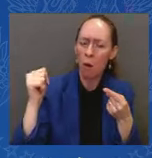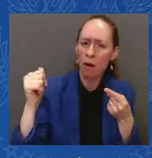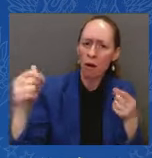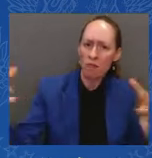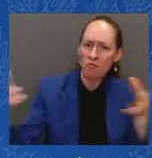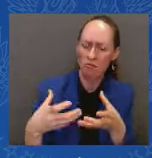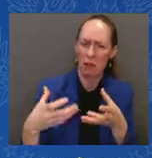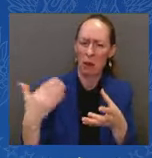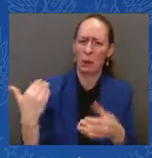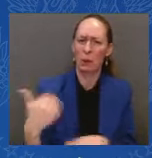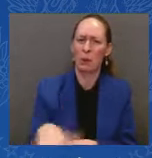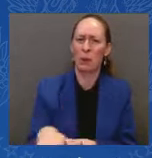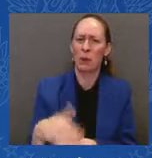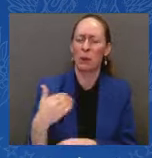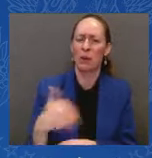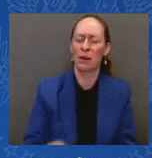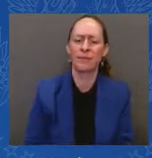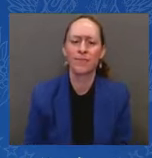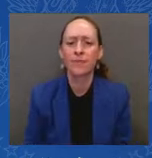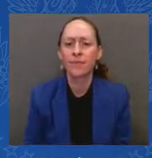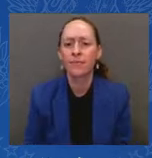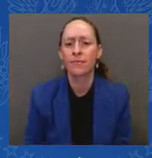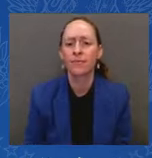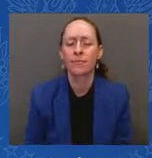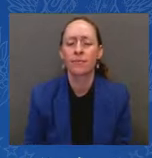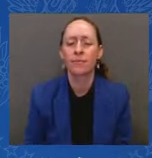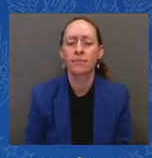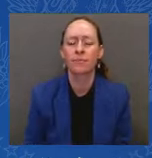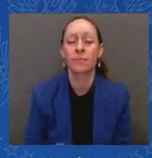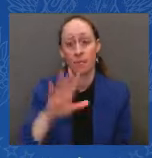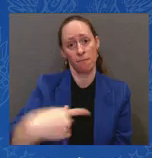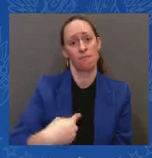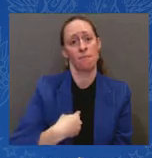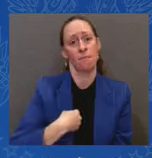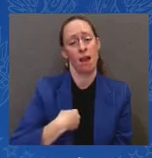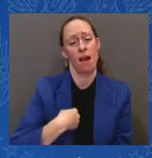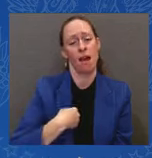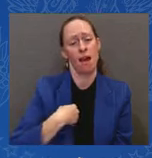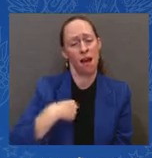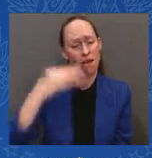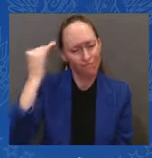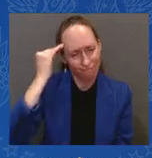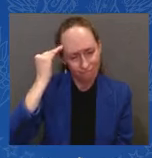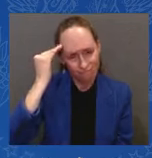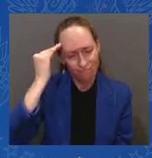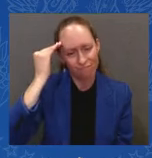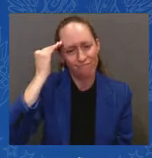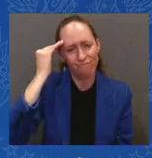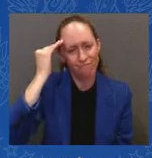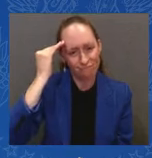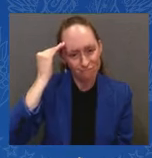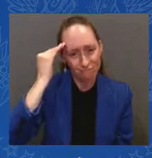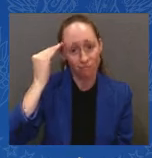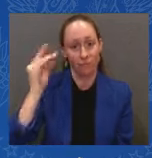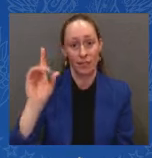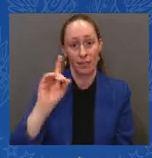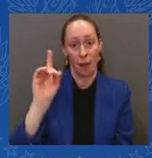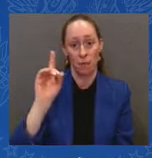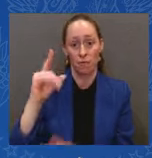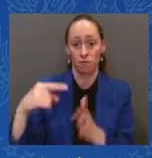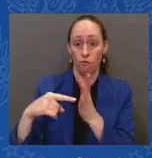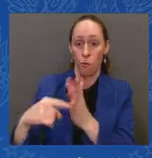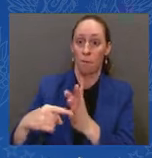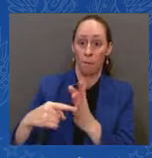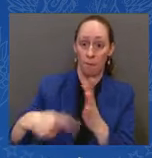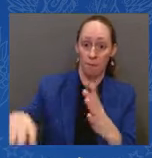in saying that our Republican colleagues remain committed to working in a bipartisan fashion. We were prepared to do it as well, for the good